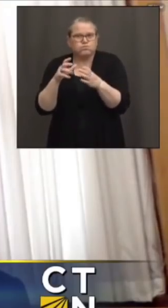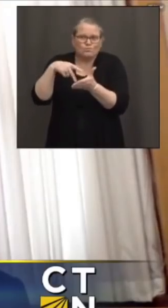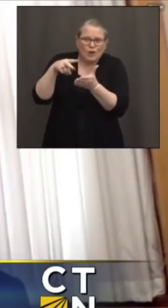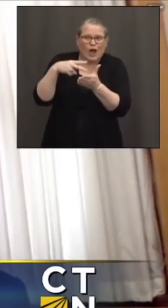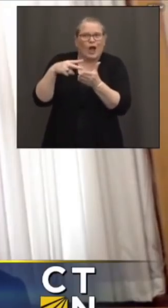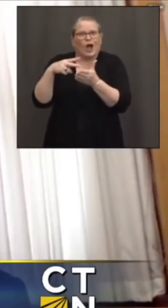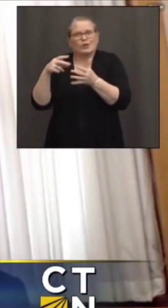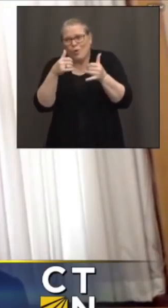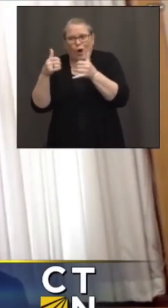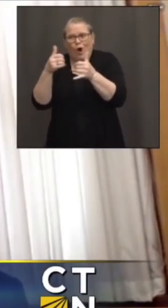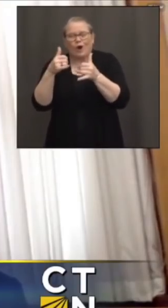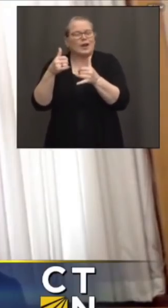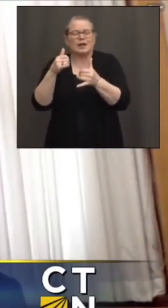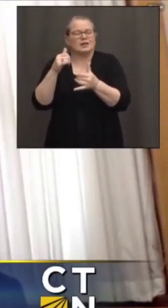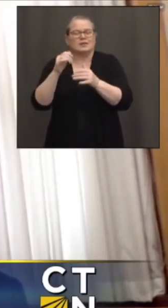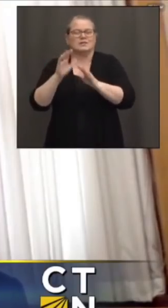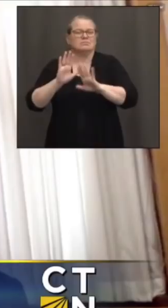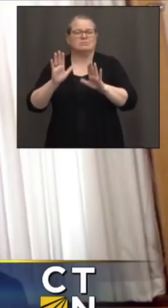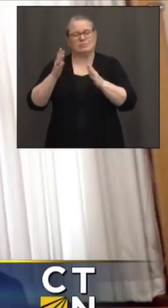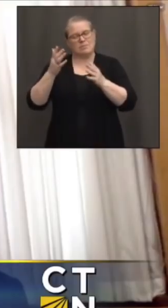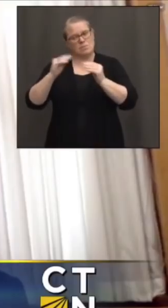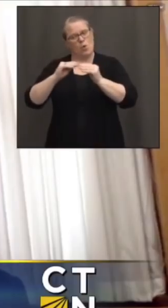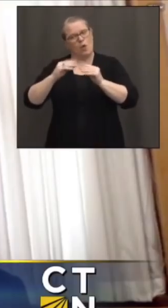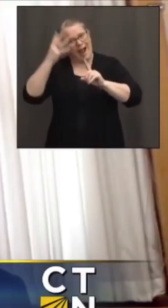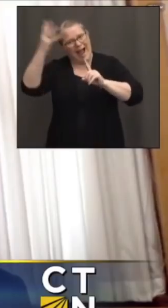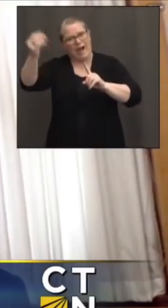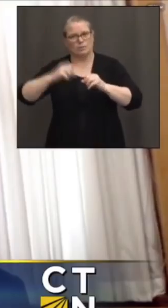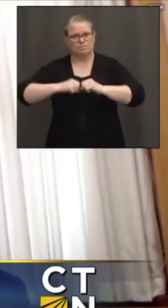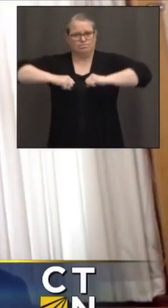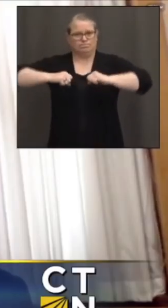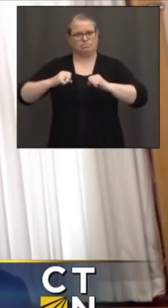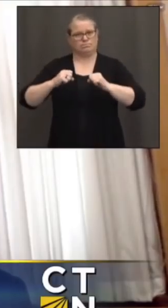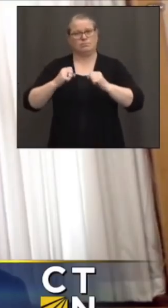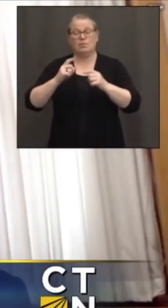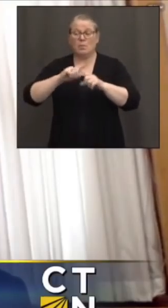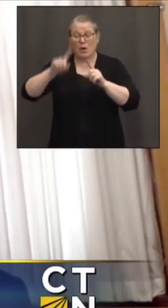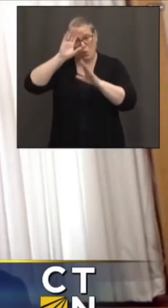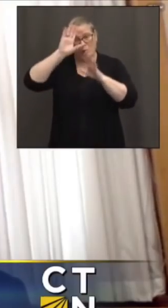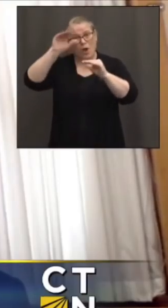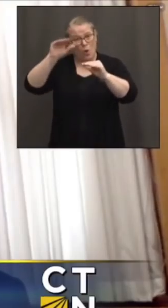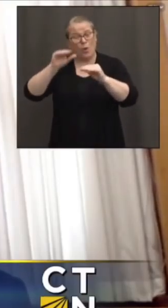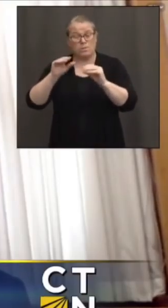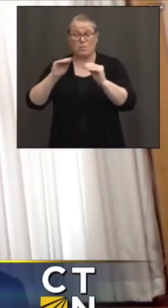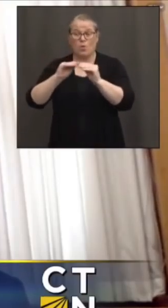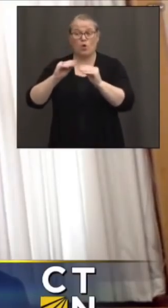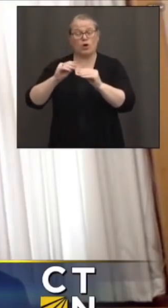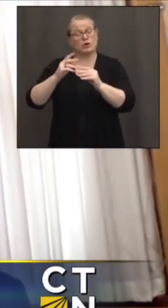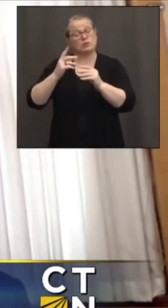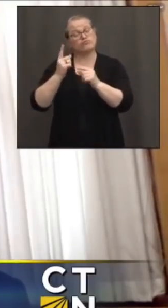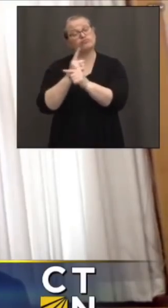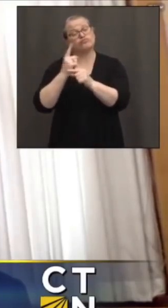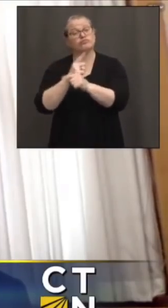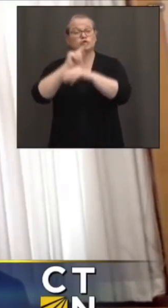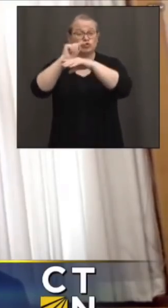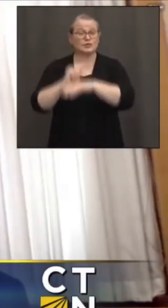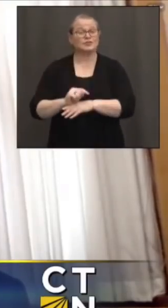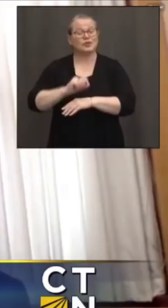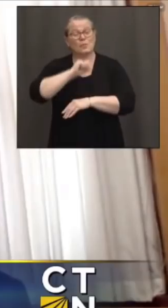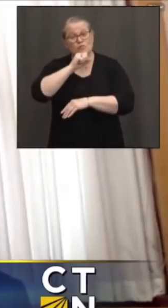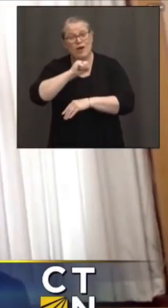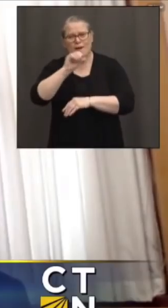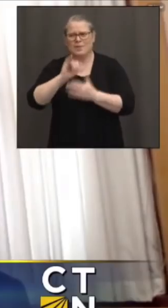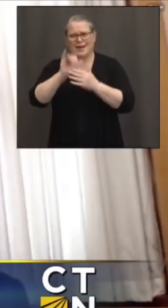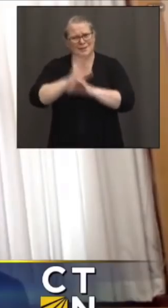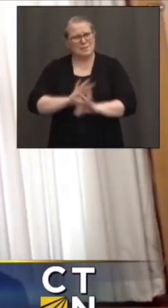hopeful and excited that there will be the opportunity for something more traditional in terms of proms and graduations, these really important life